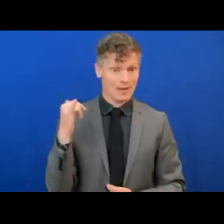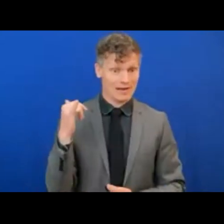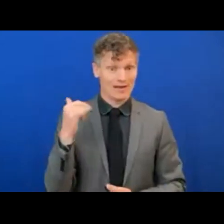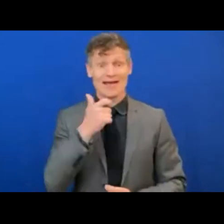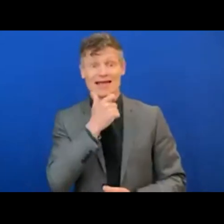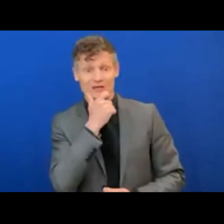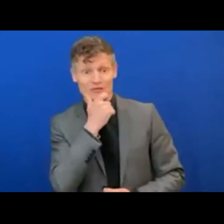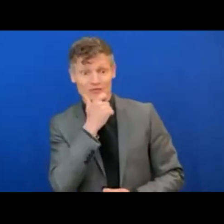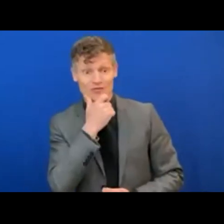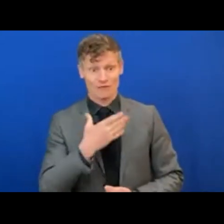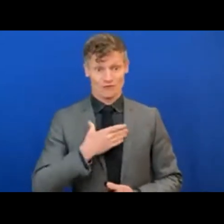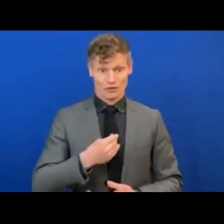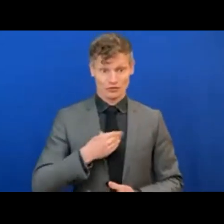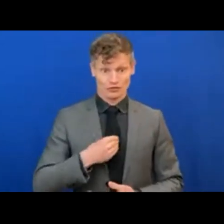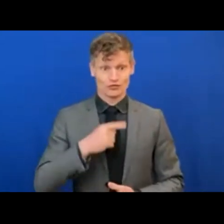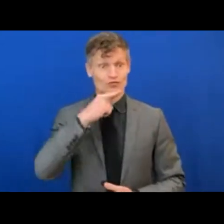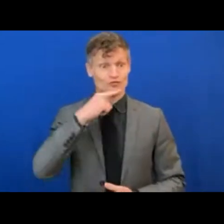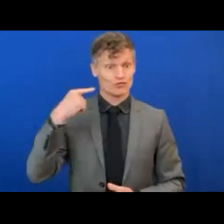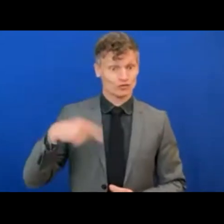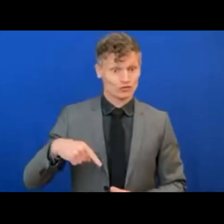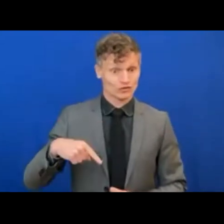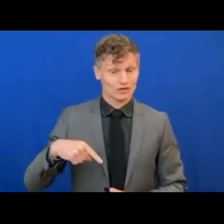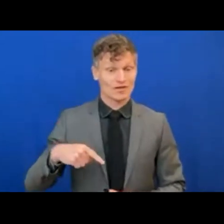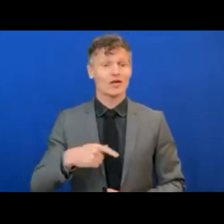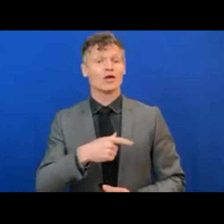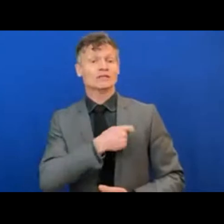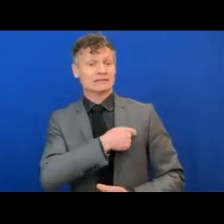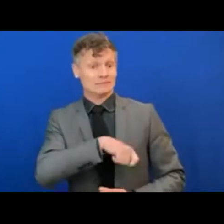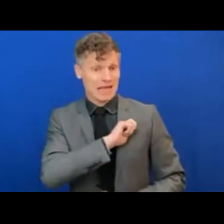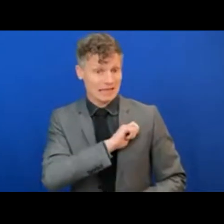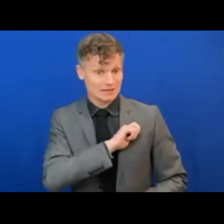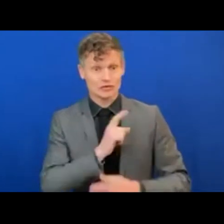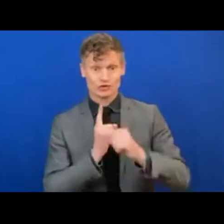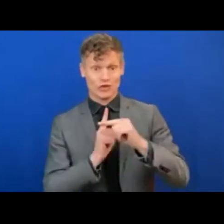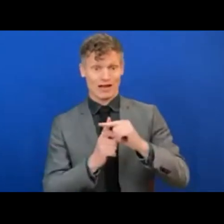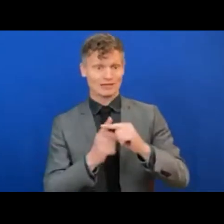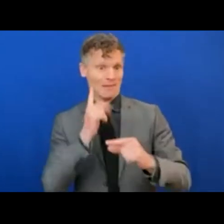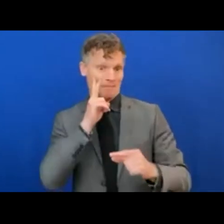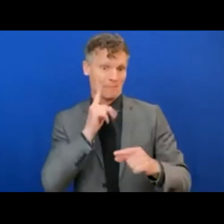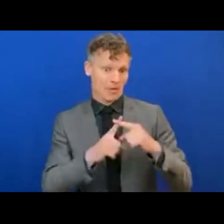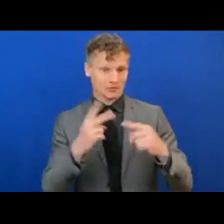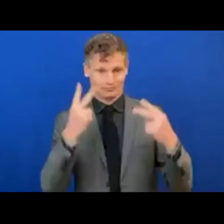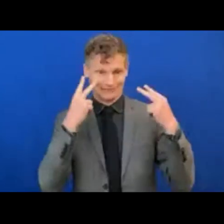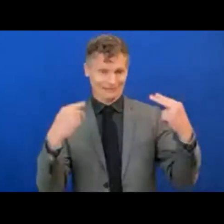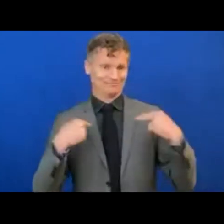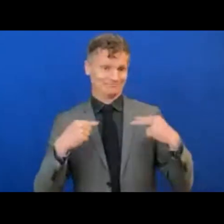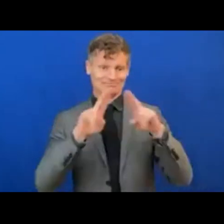Russian, Chinese, and Spanish, and, as you can see, international sign language.